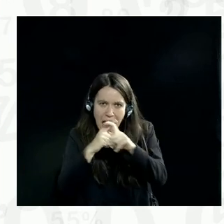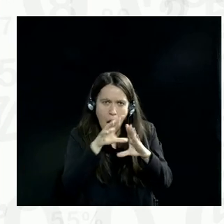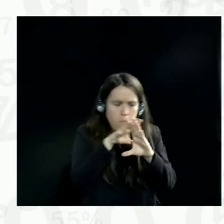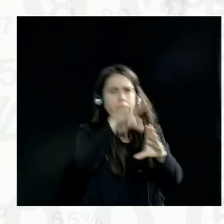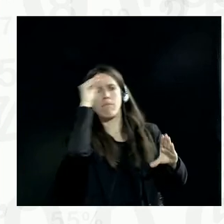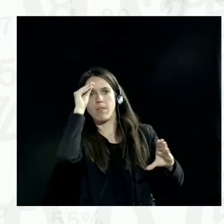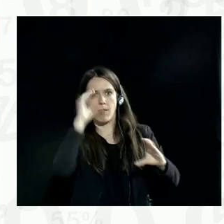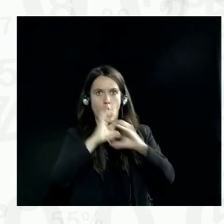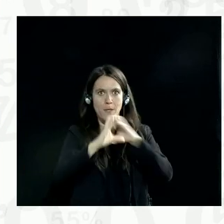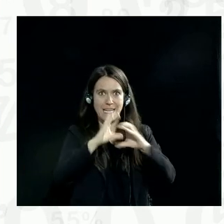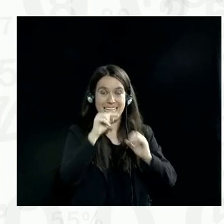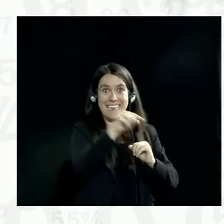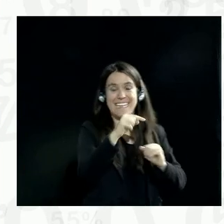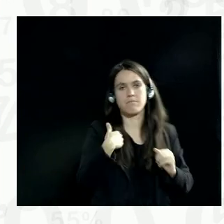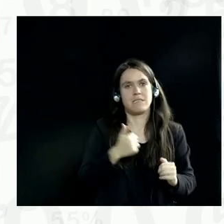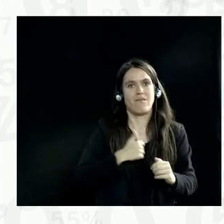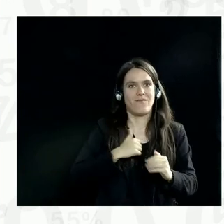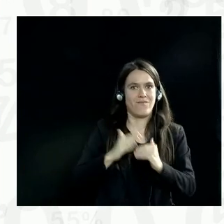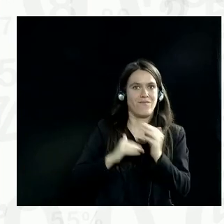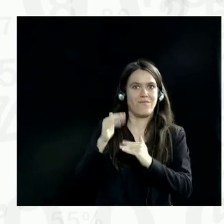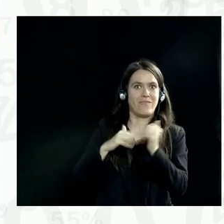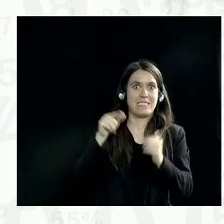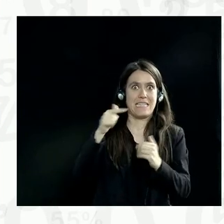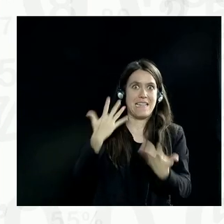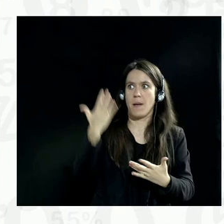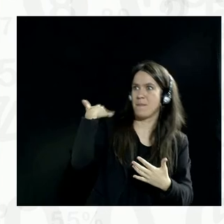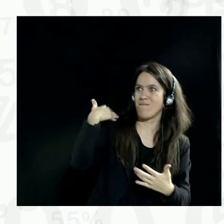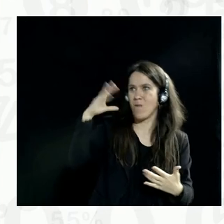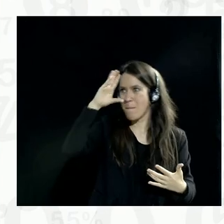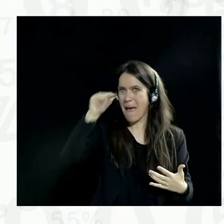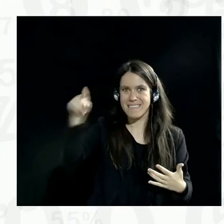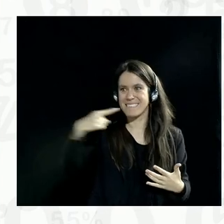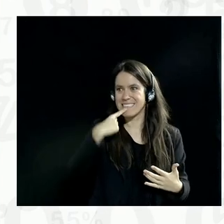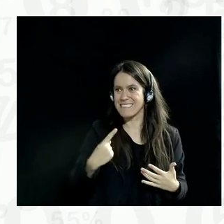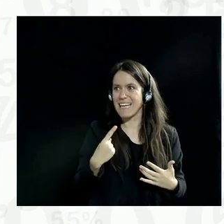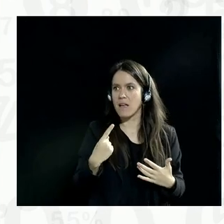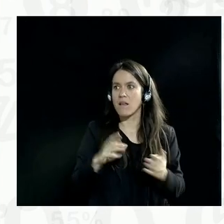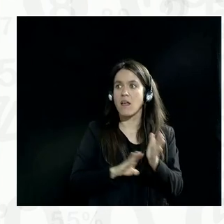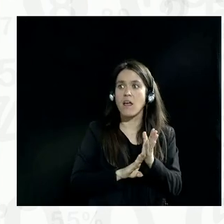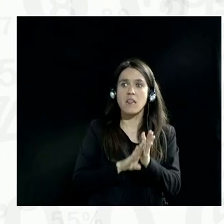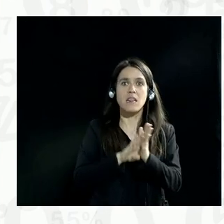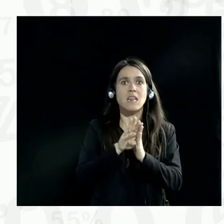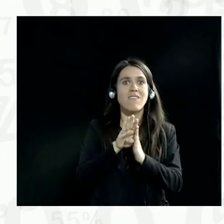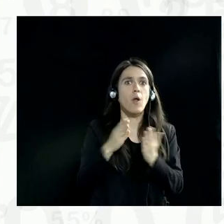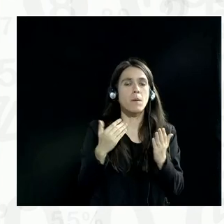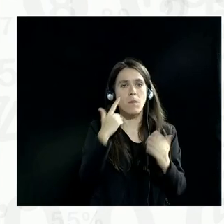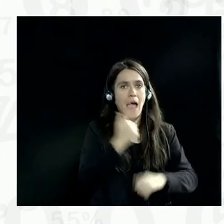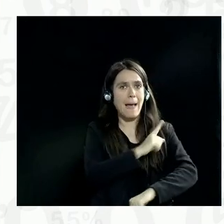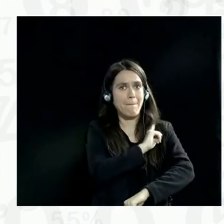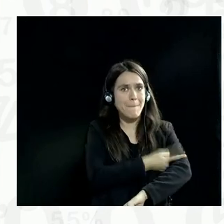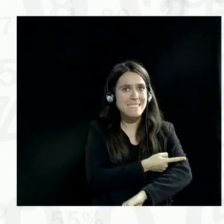build it themselves. So that's an example of what the gentleman there was talking about where the government is basically building capacity and trying to